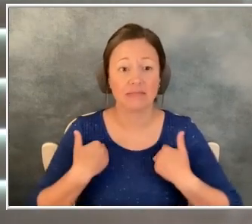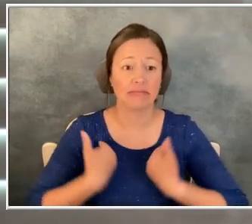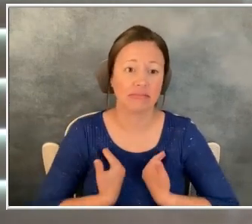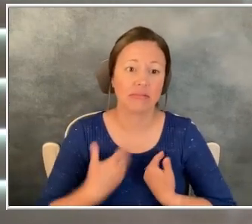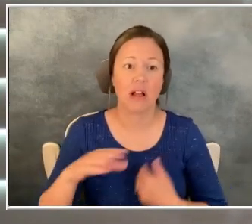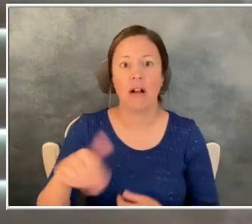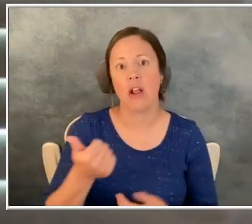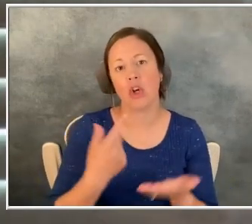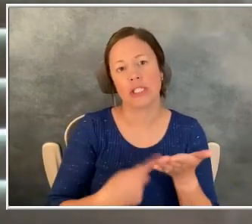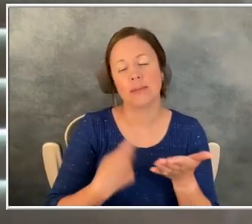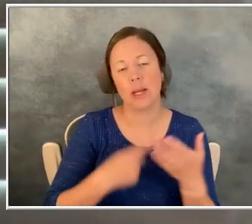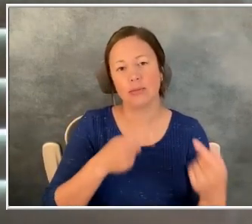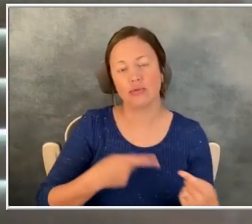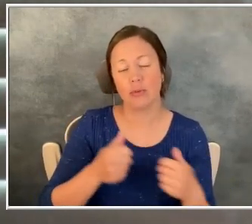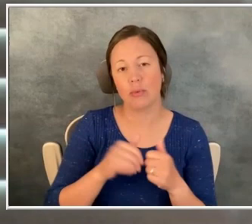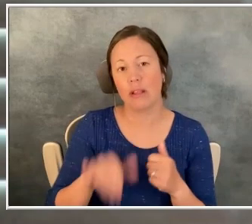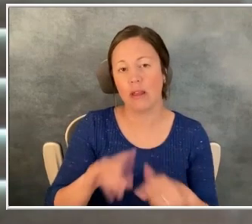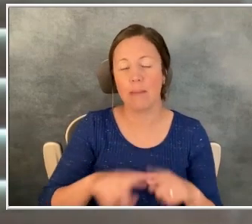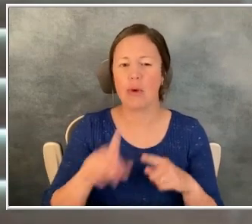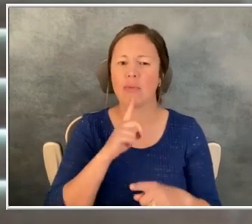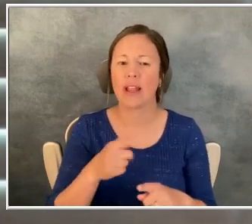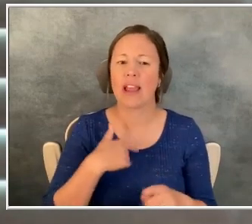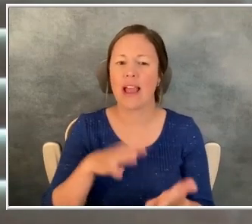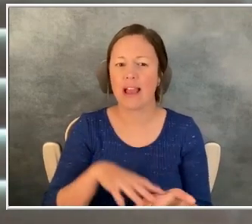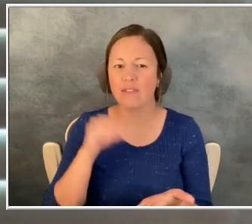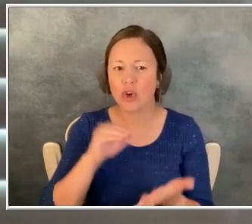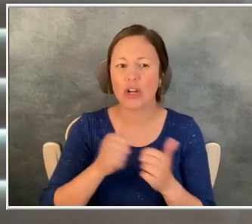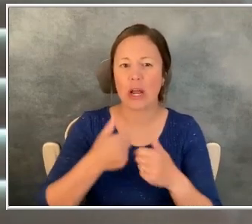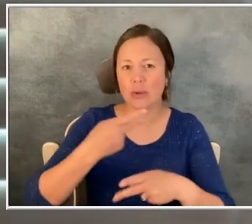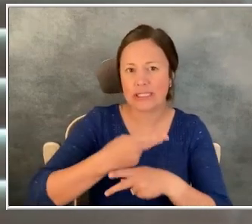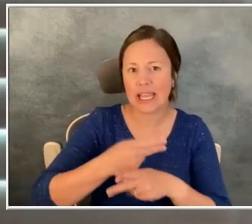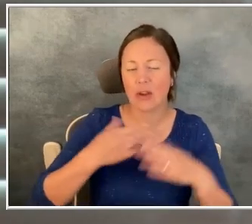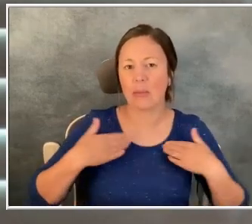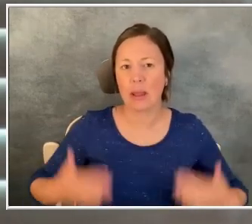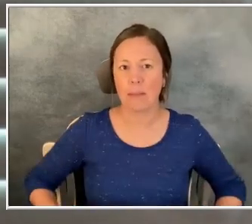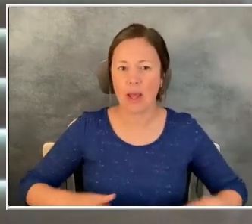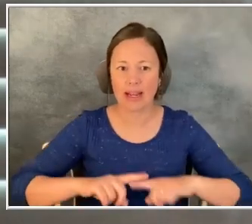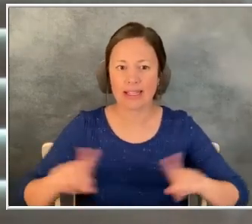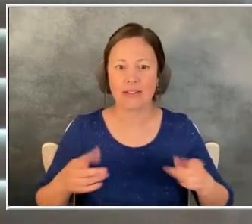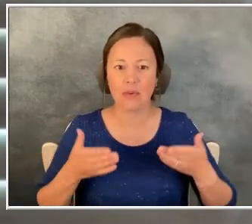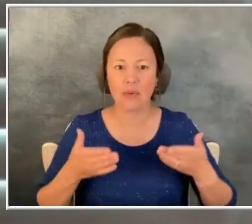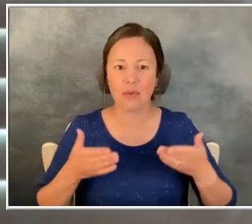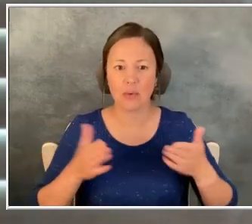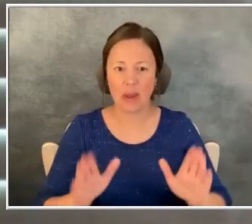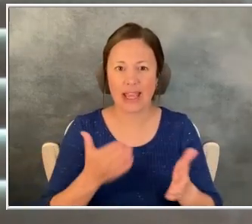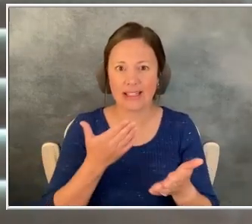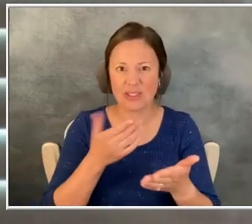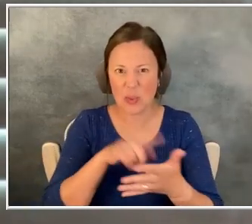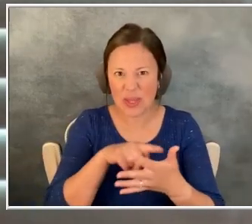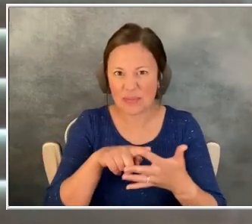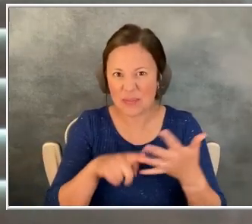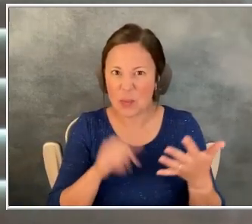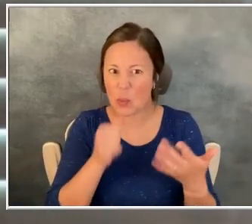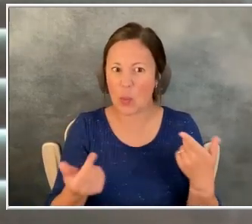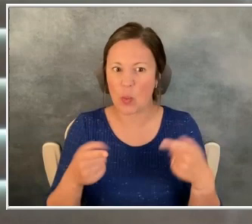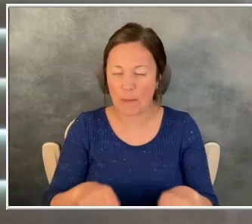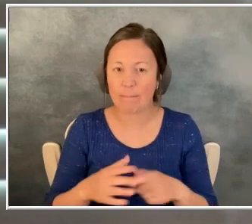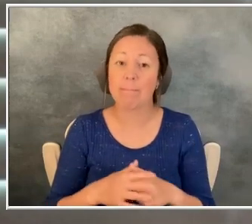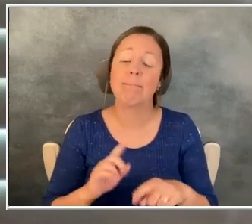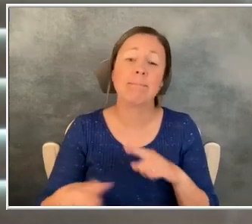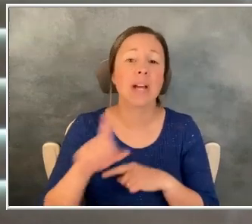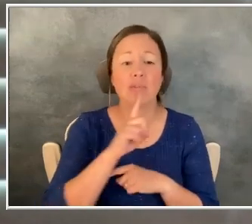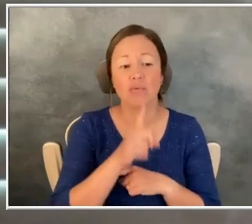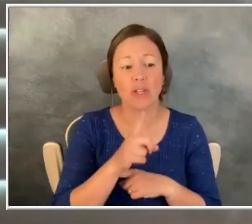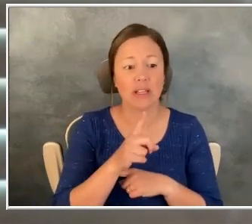one that sometimes I struggle with, but I've kind of just learned to take care of my body a different way so that these things don't happen. Um, but it really